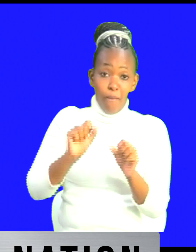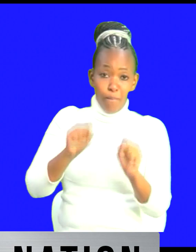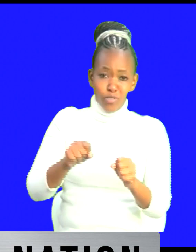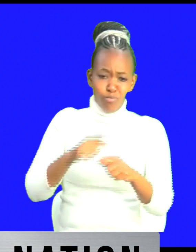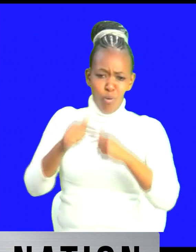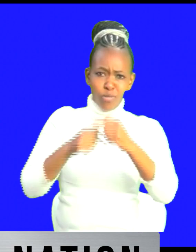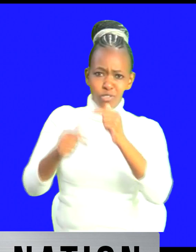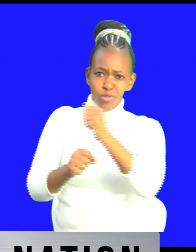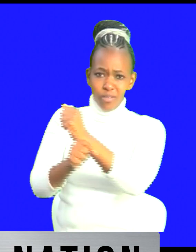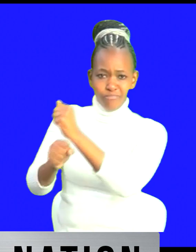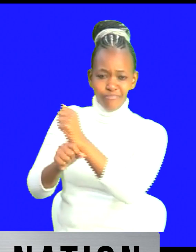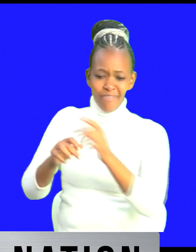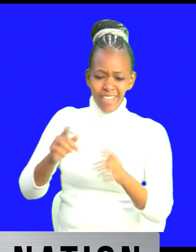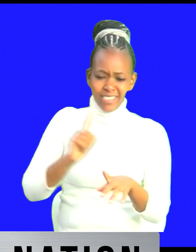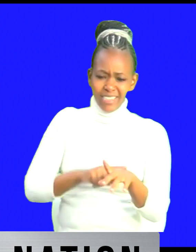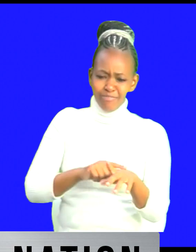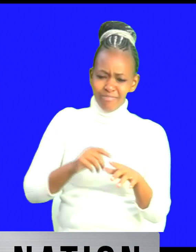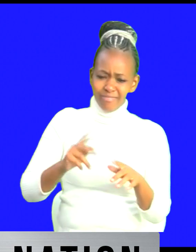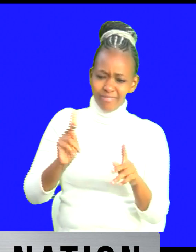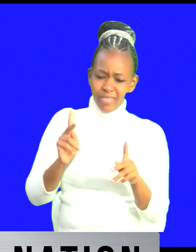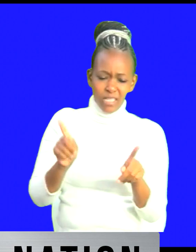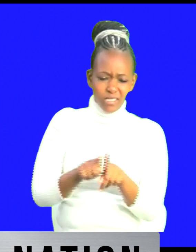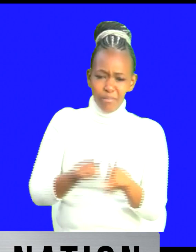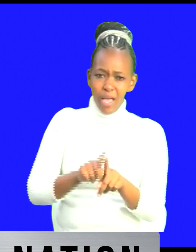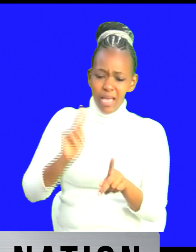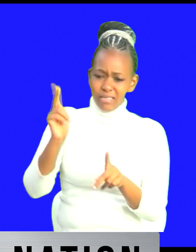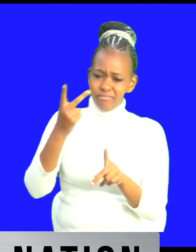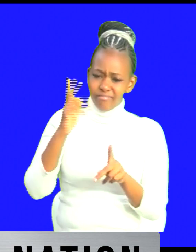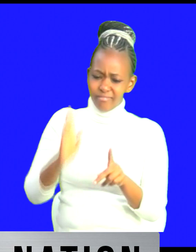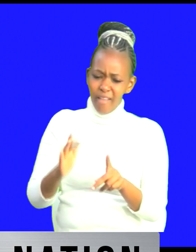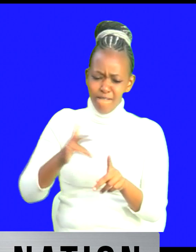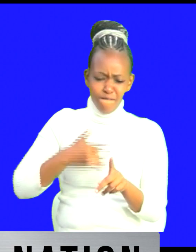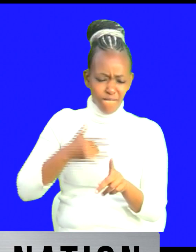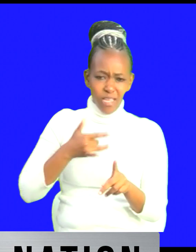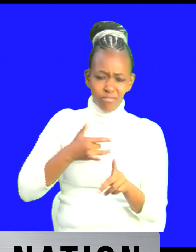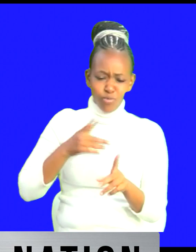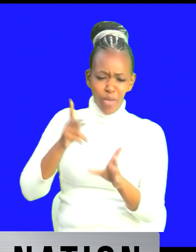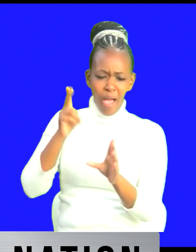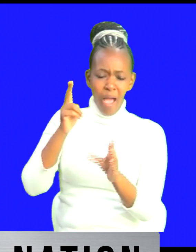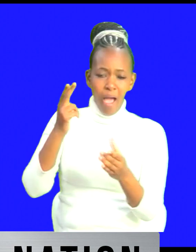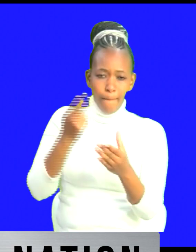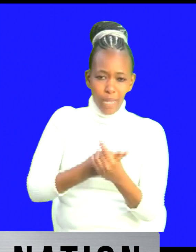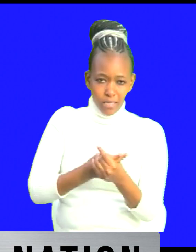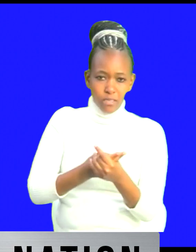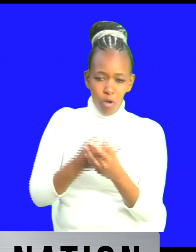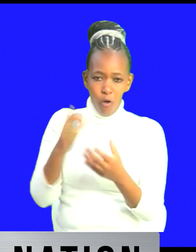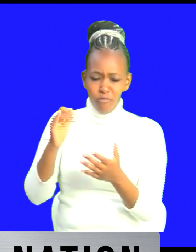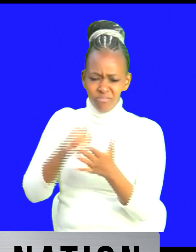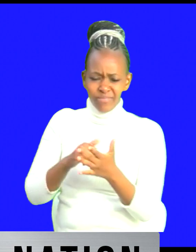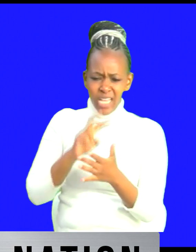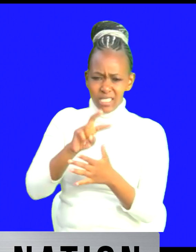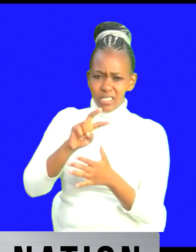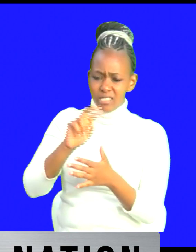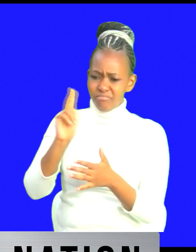feel that's how kenyans feel like what we have said kenyans for kenya we feel as being part of it we don't want to see our fellow kenyans